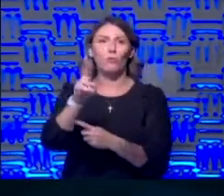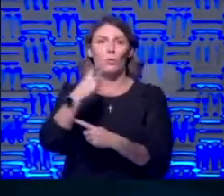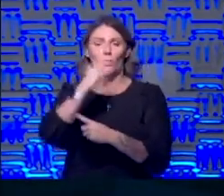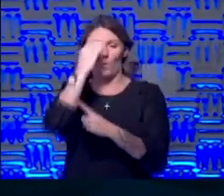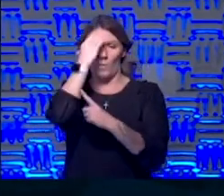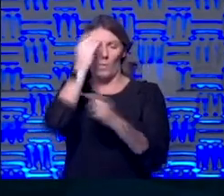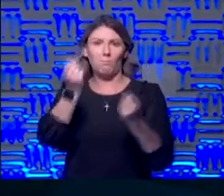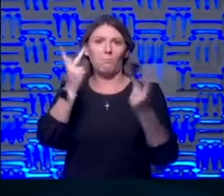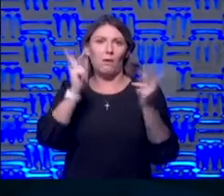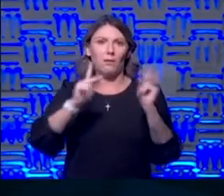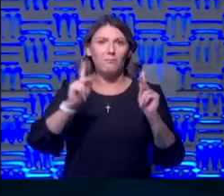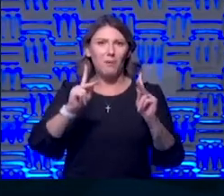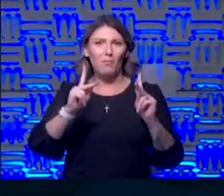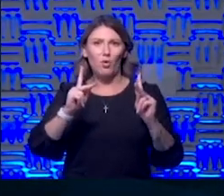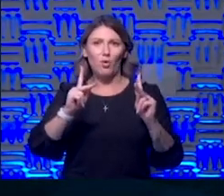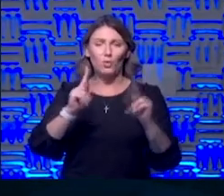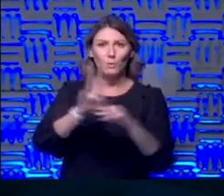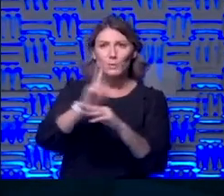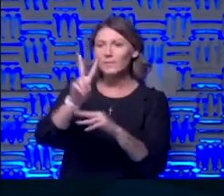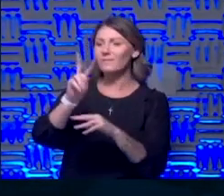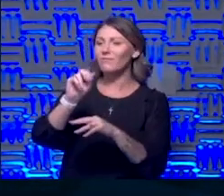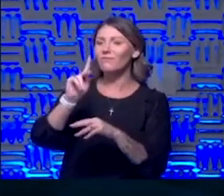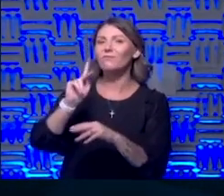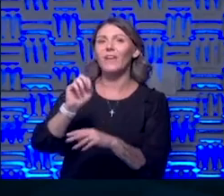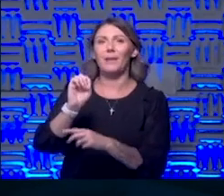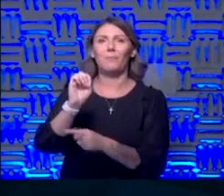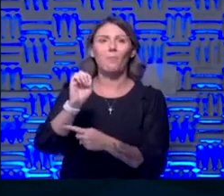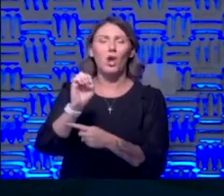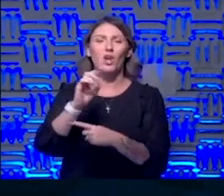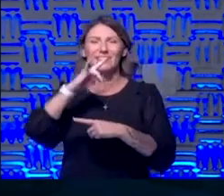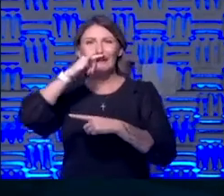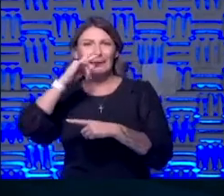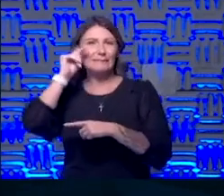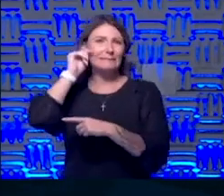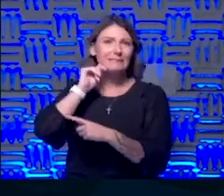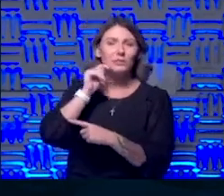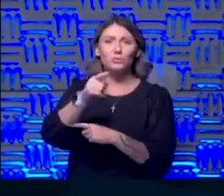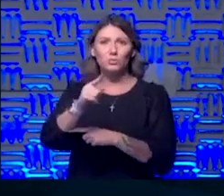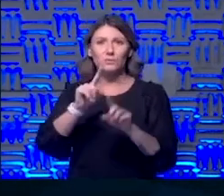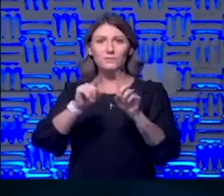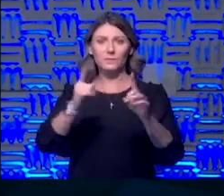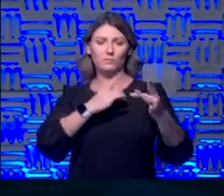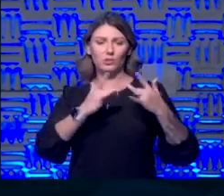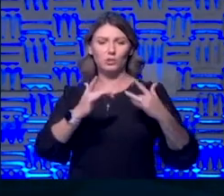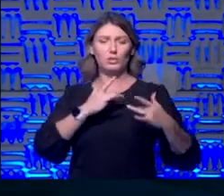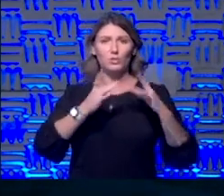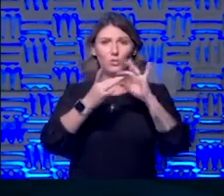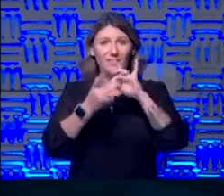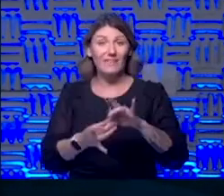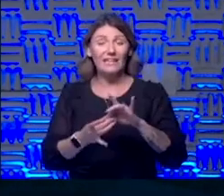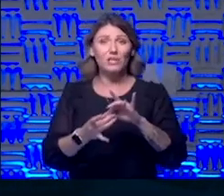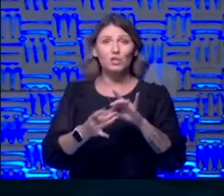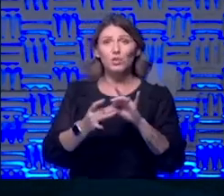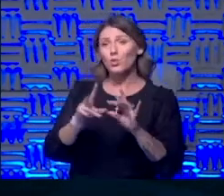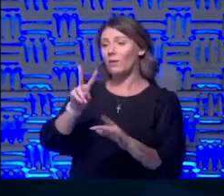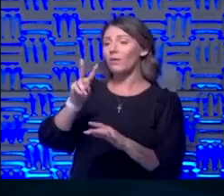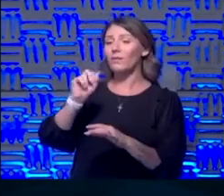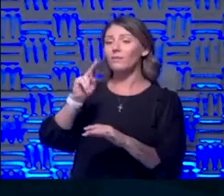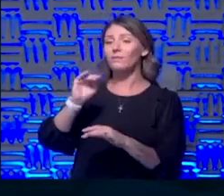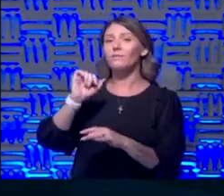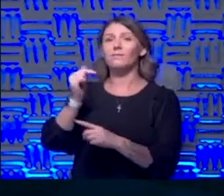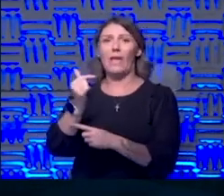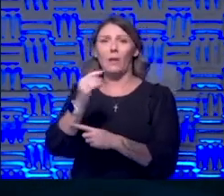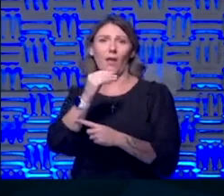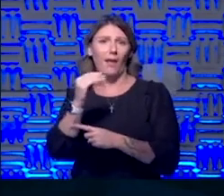kids teenagers kids heading back to school so you have a different concern related to vaping and teenagers tell us about that